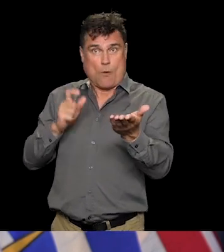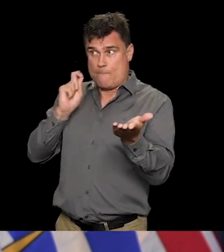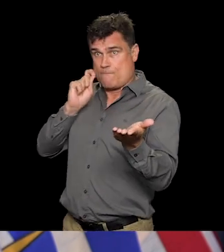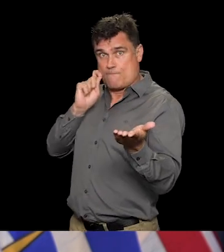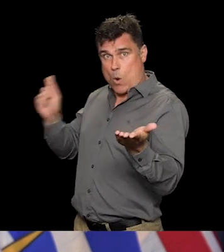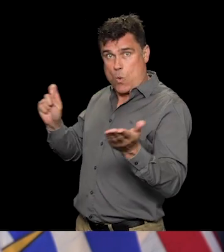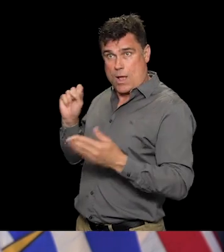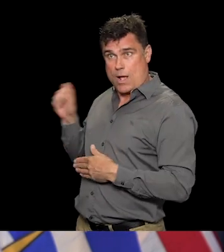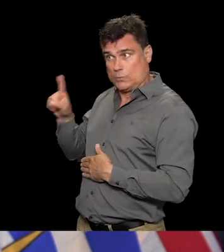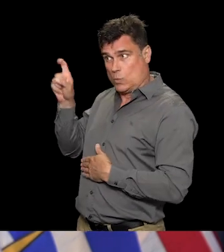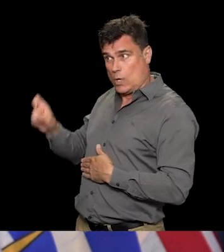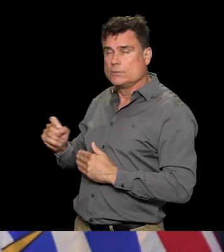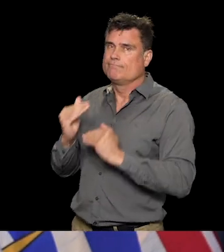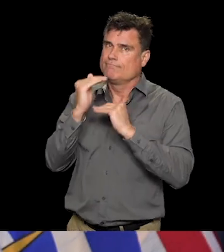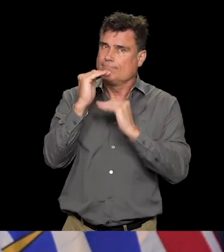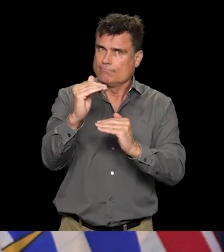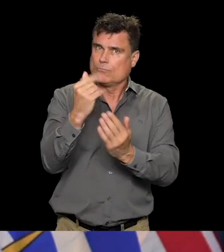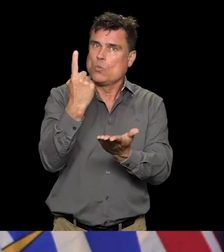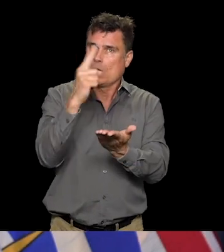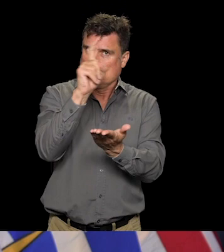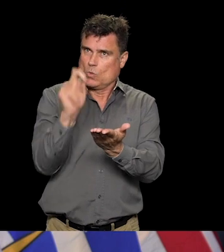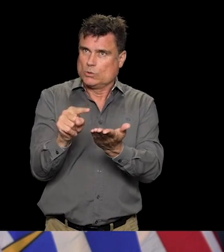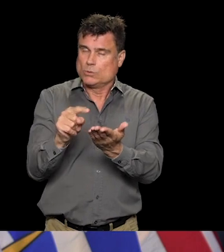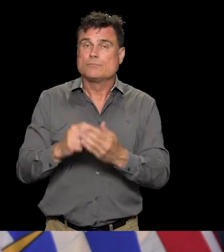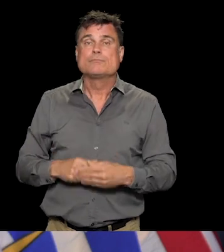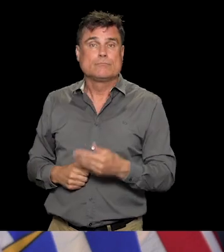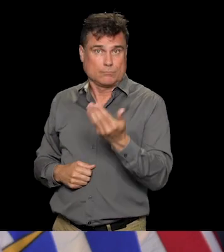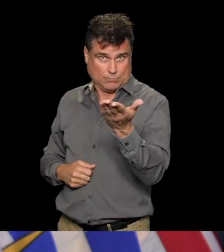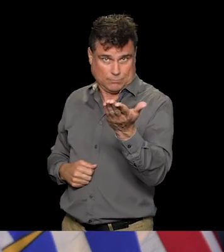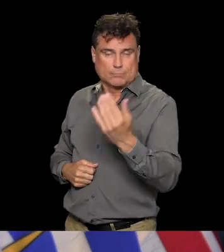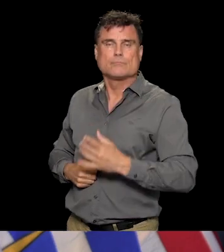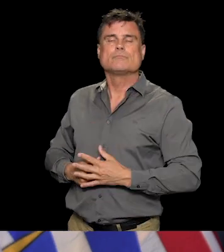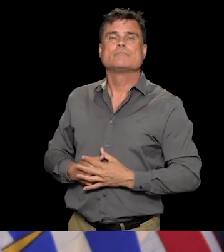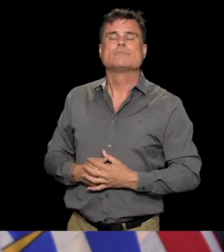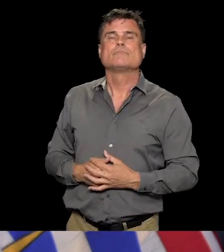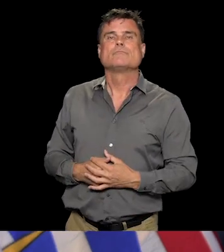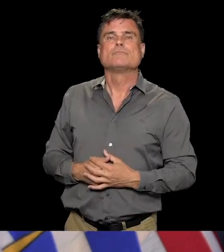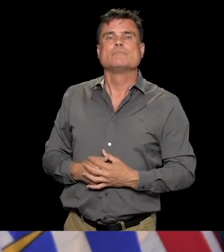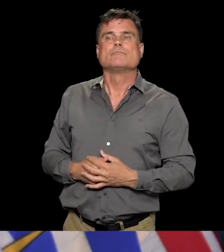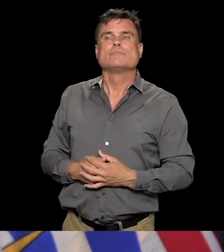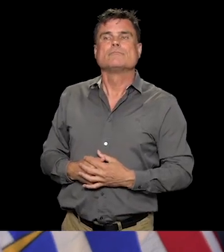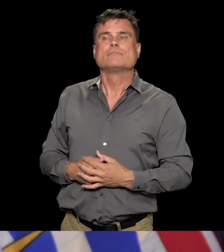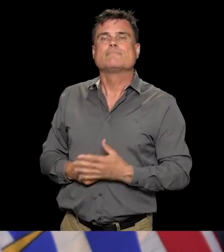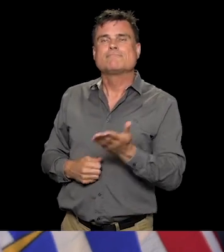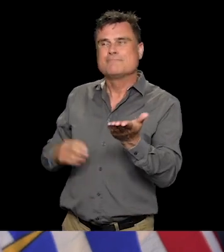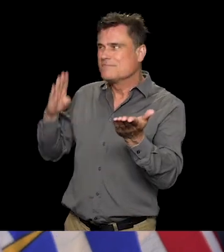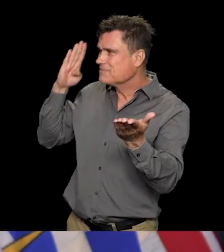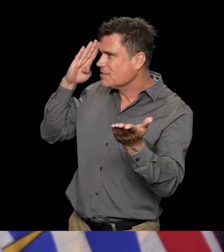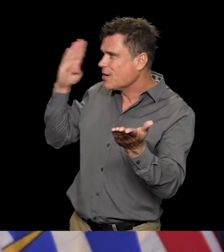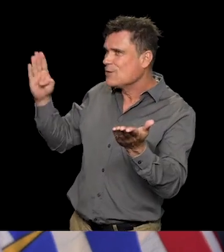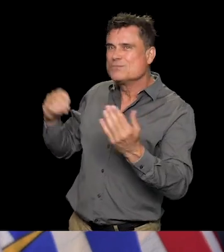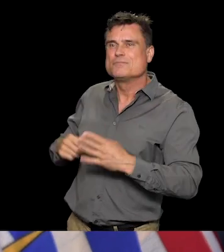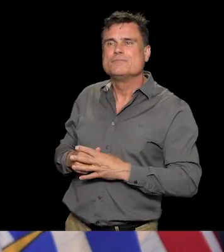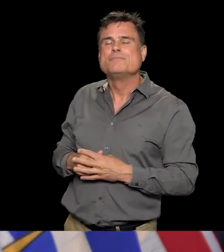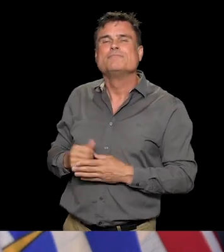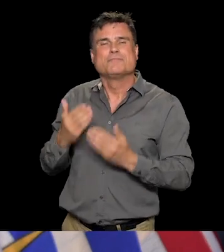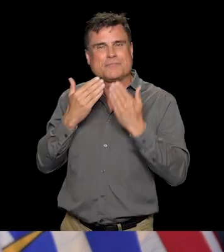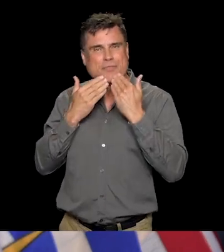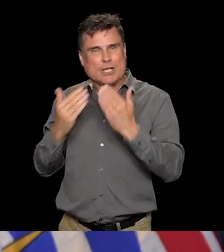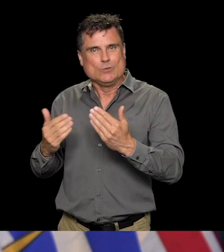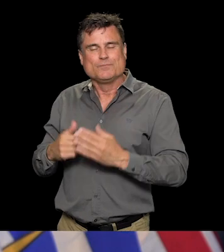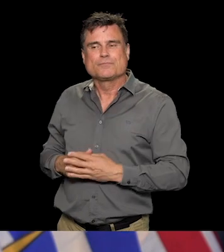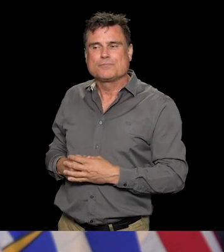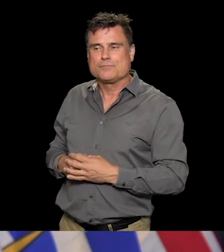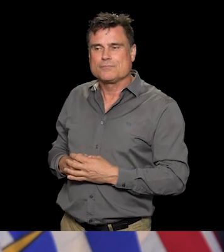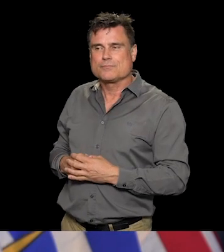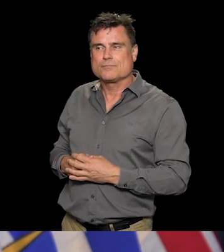until I call your name. First question is from Vaughn Palmer, Vancouver Sun. Good day, Dr. Henry. Thanks for taking the question. A